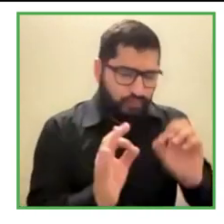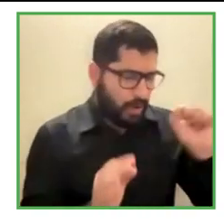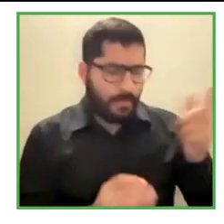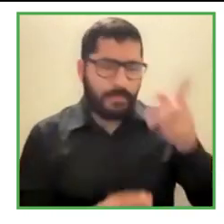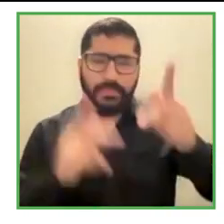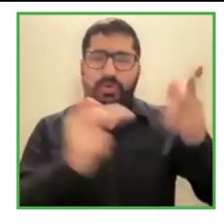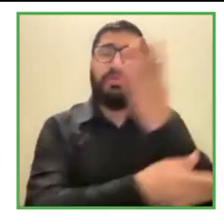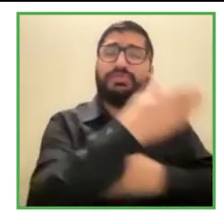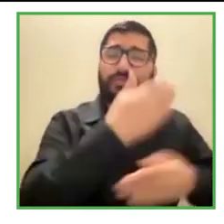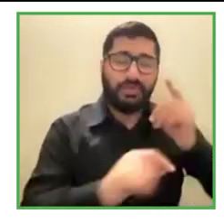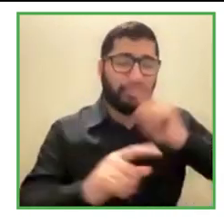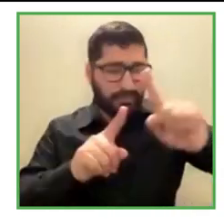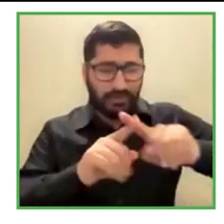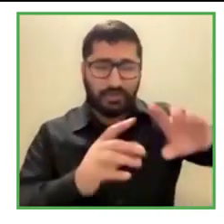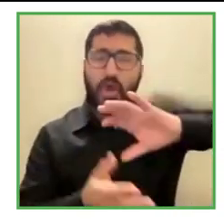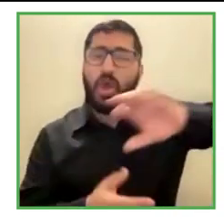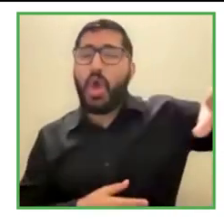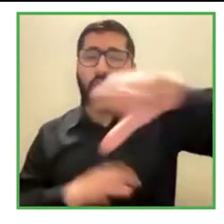in Latin America.